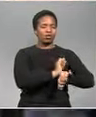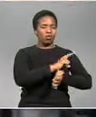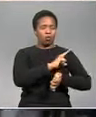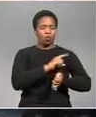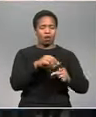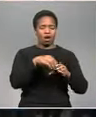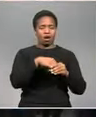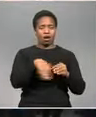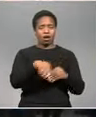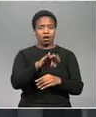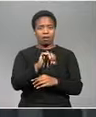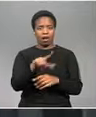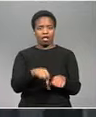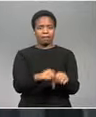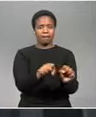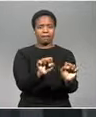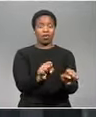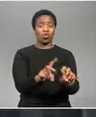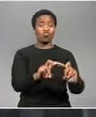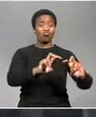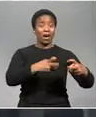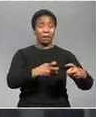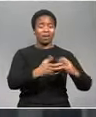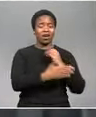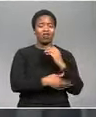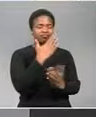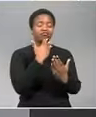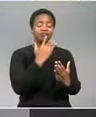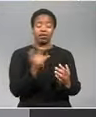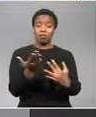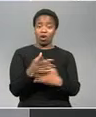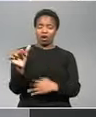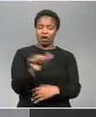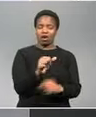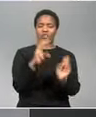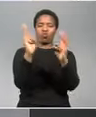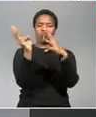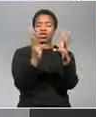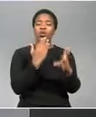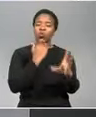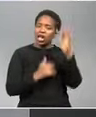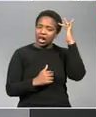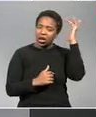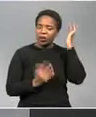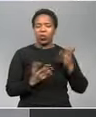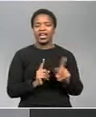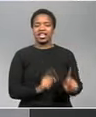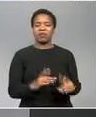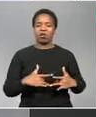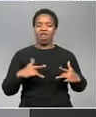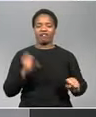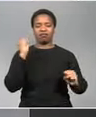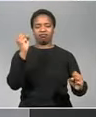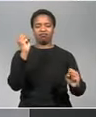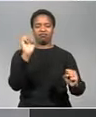conditions he also faces rape charges in sweden we'll go to louie who's standing by our weather center for your live